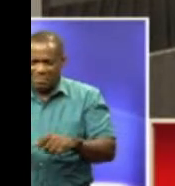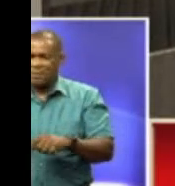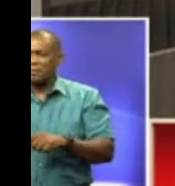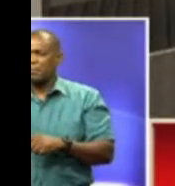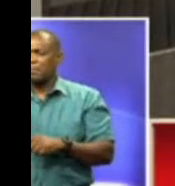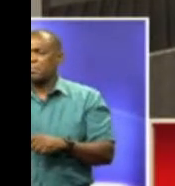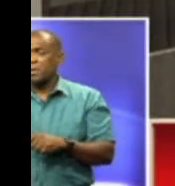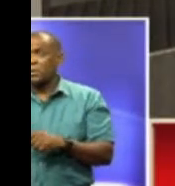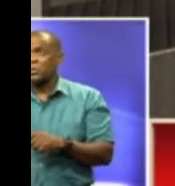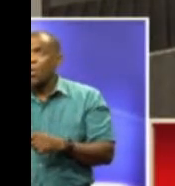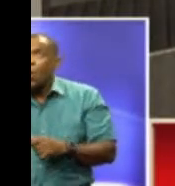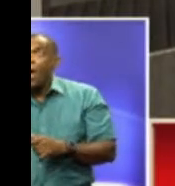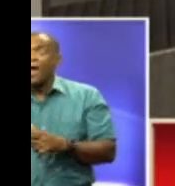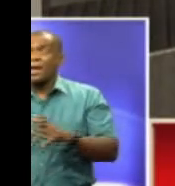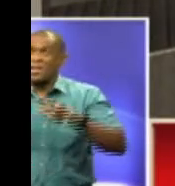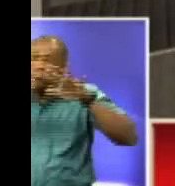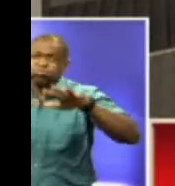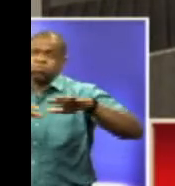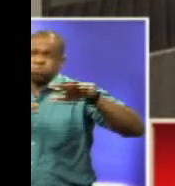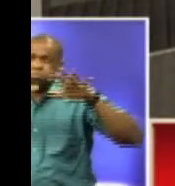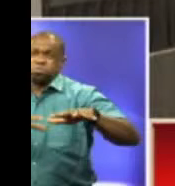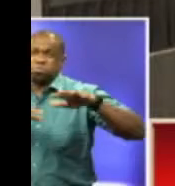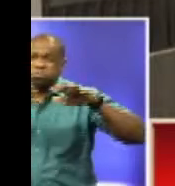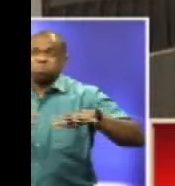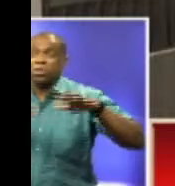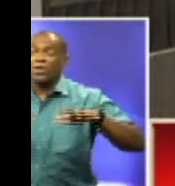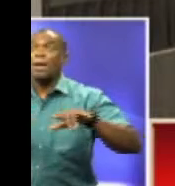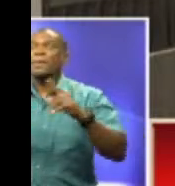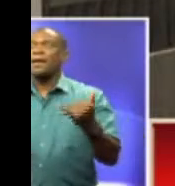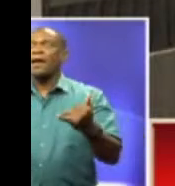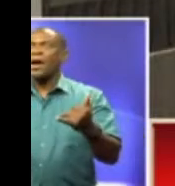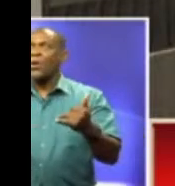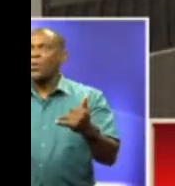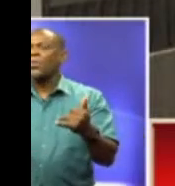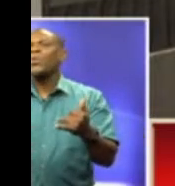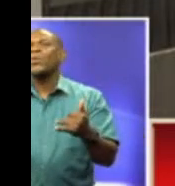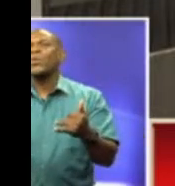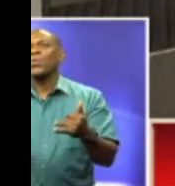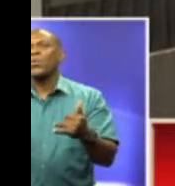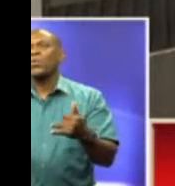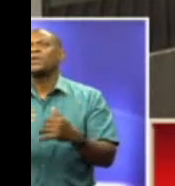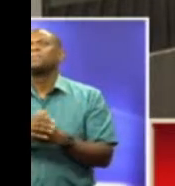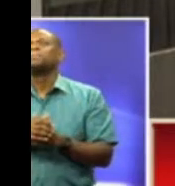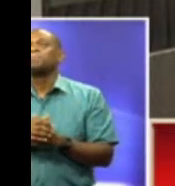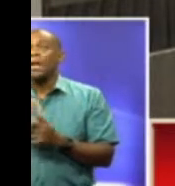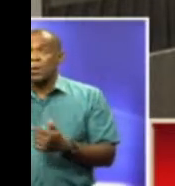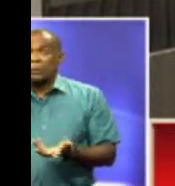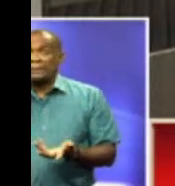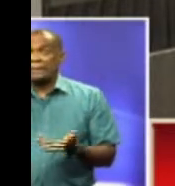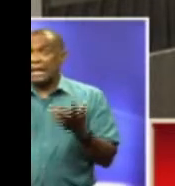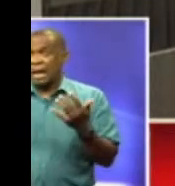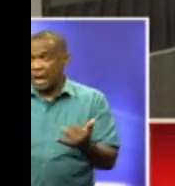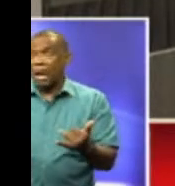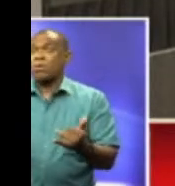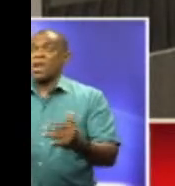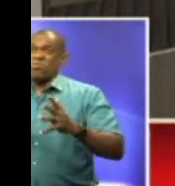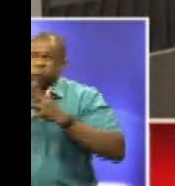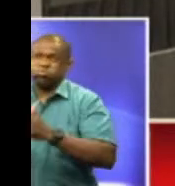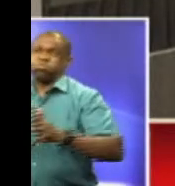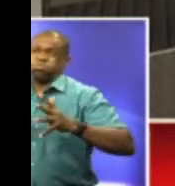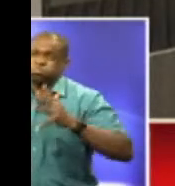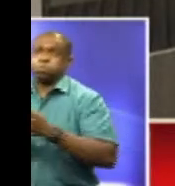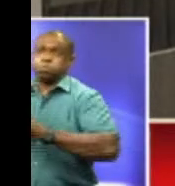the island. In terms of what's going on with tropical storm Gonzalo, let me give you the latest. At a glance, what we're seeing now is that the tropical storm